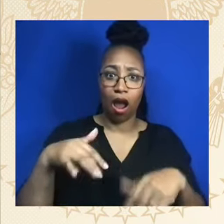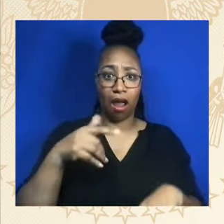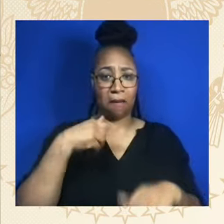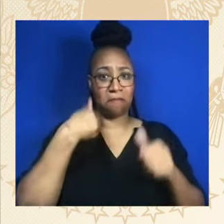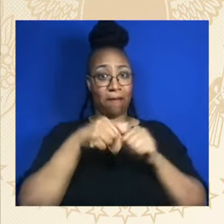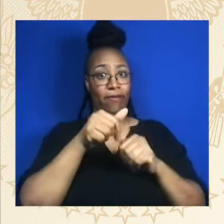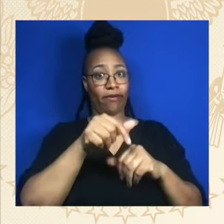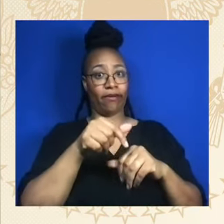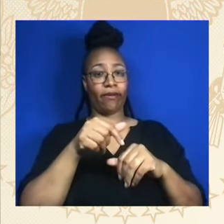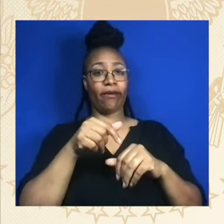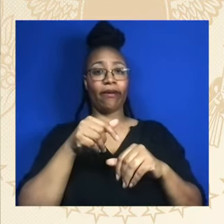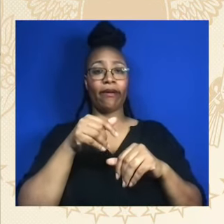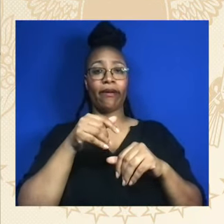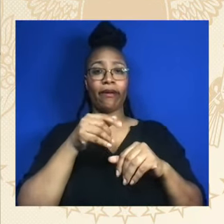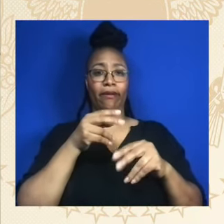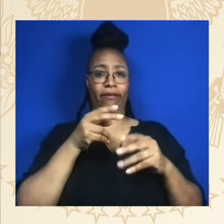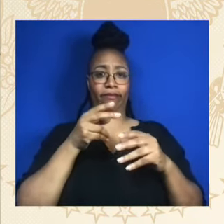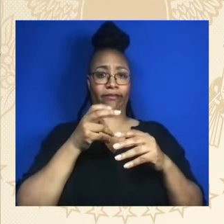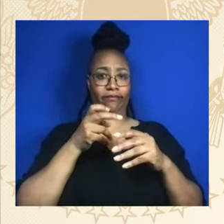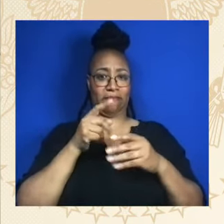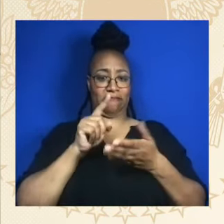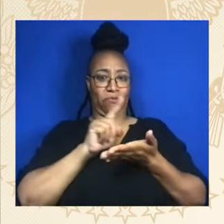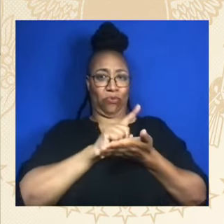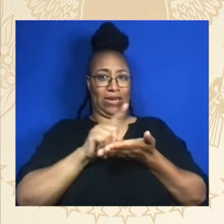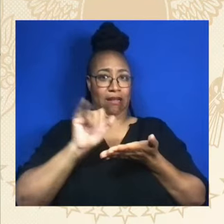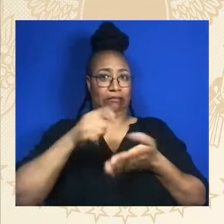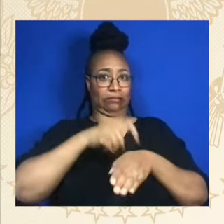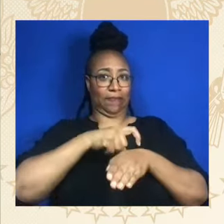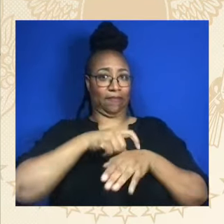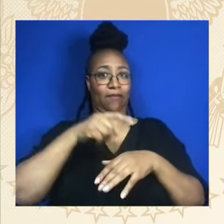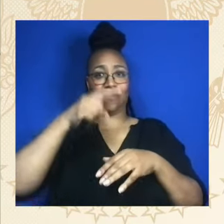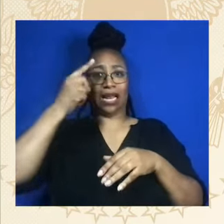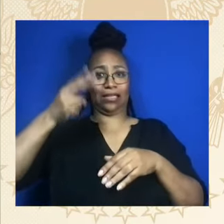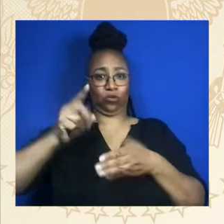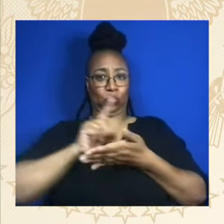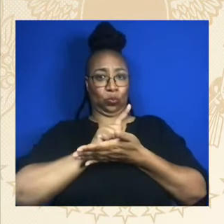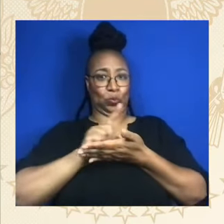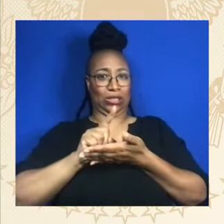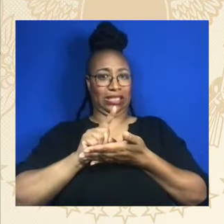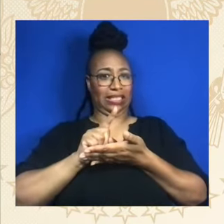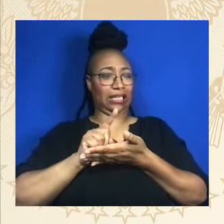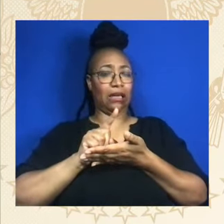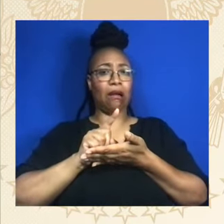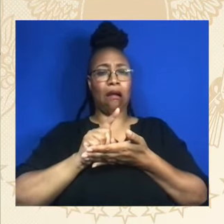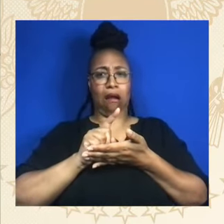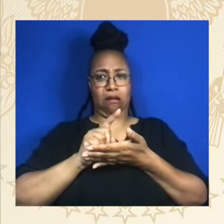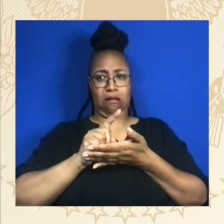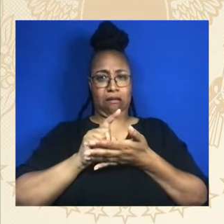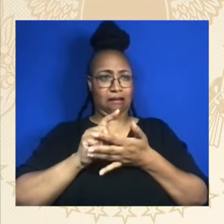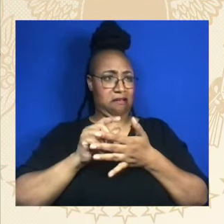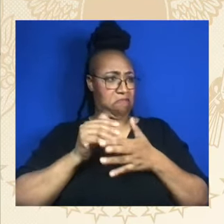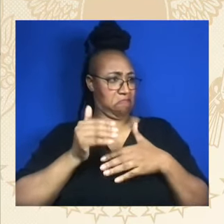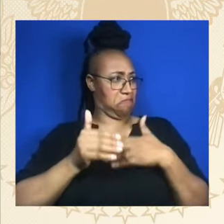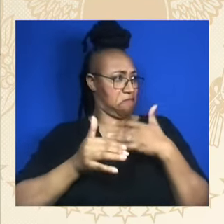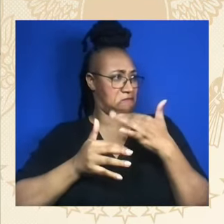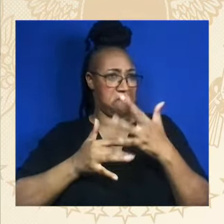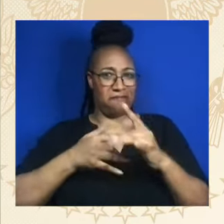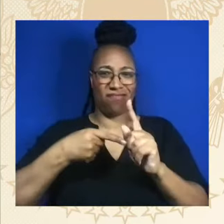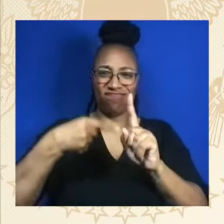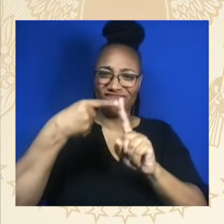And it turned into Black History Month. And, look, the legacy that's been continued by the Association for the Study of African